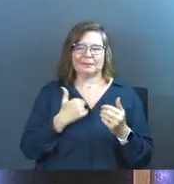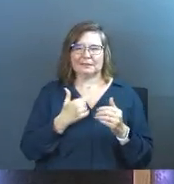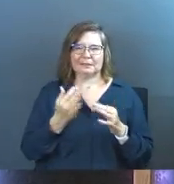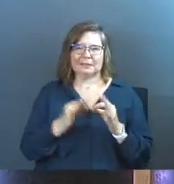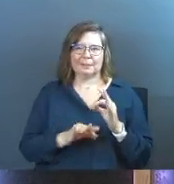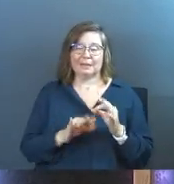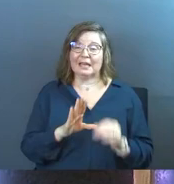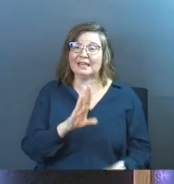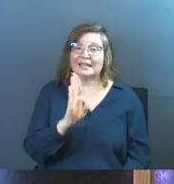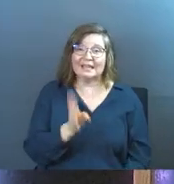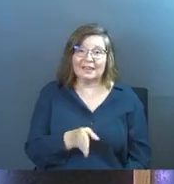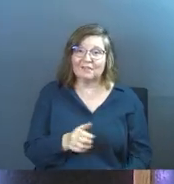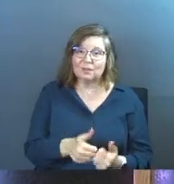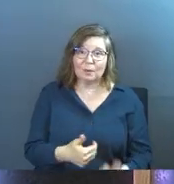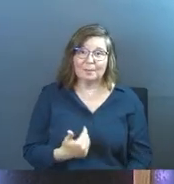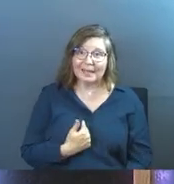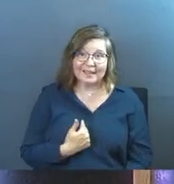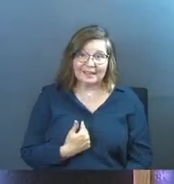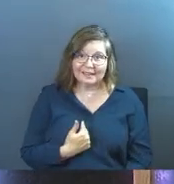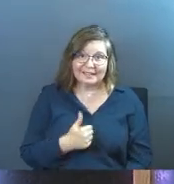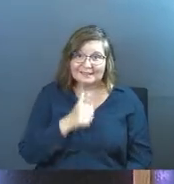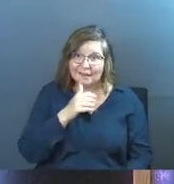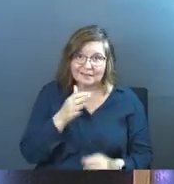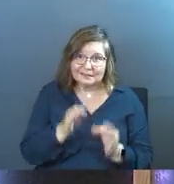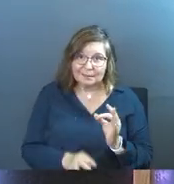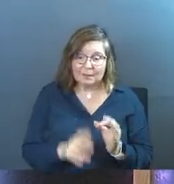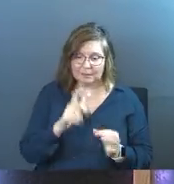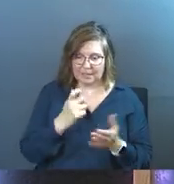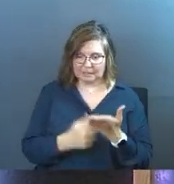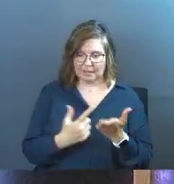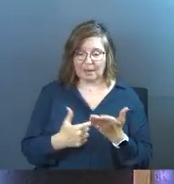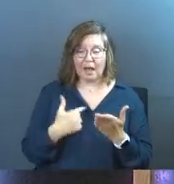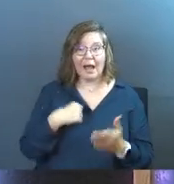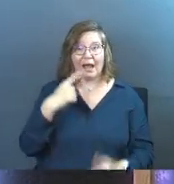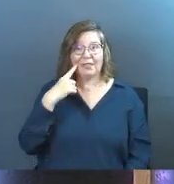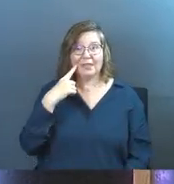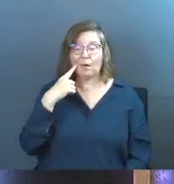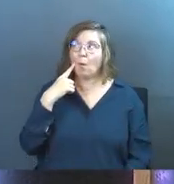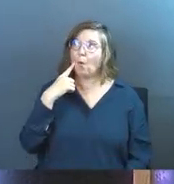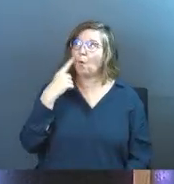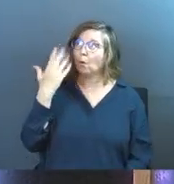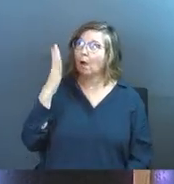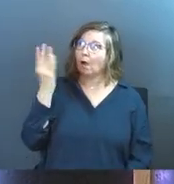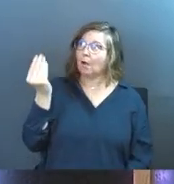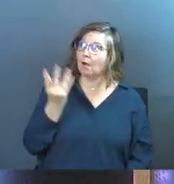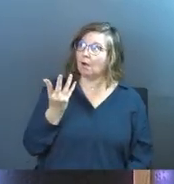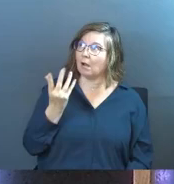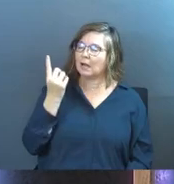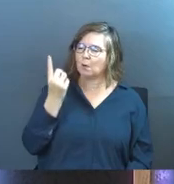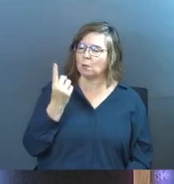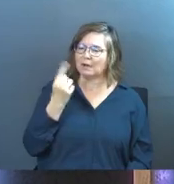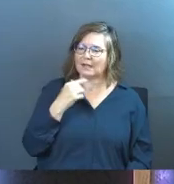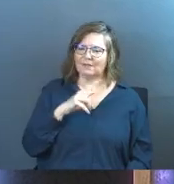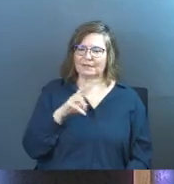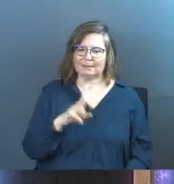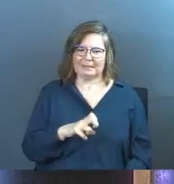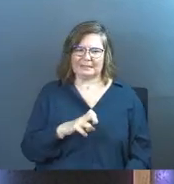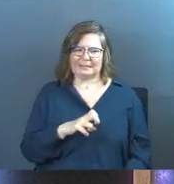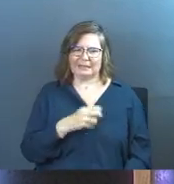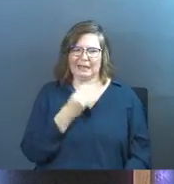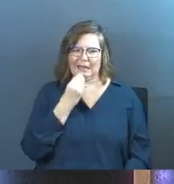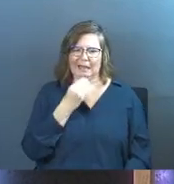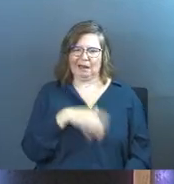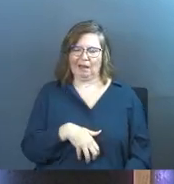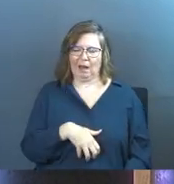make it sound simple. And it never is with me because sometimes I think I hear from something from God. And I wonder if it's the pizza from the night